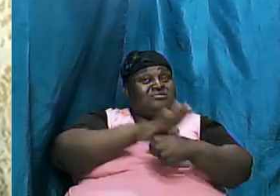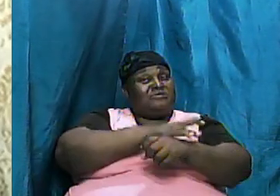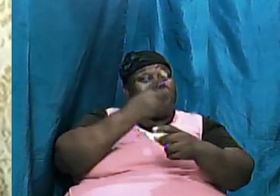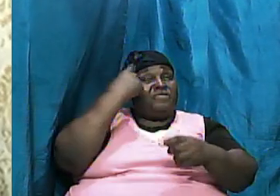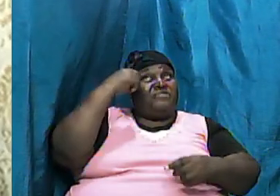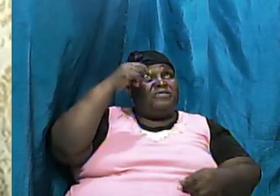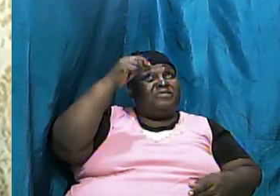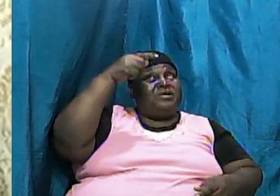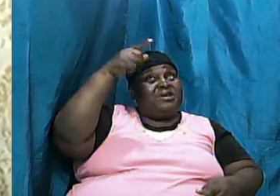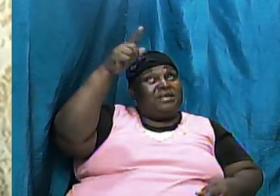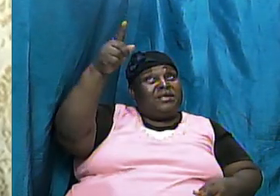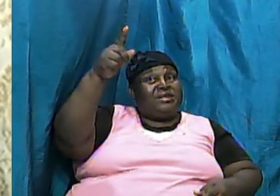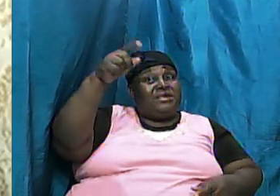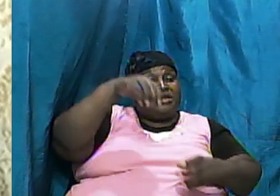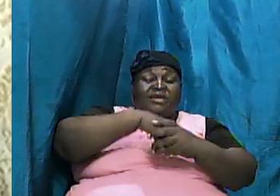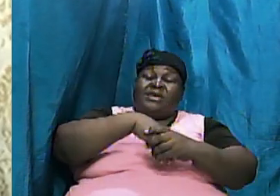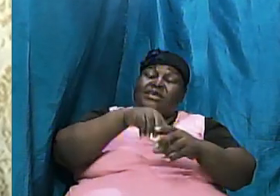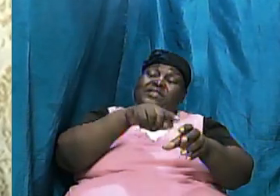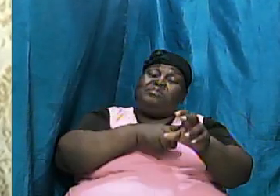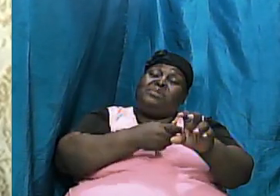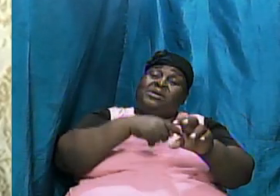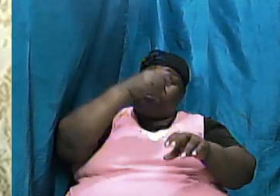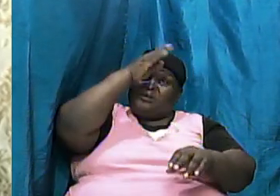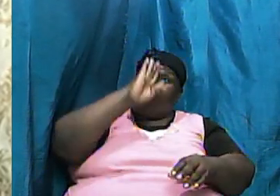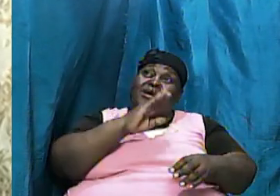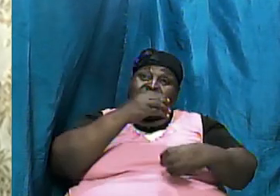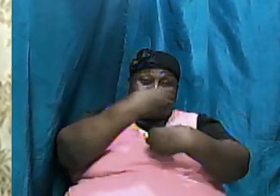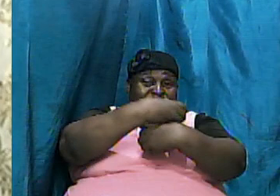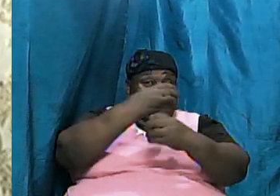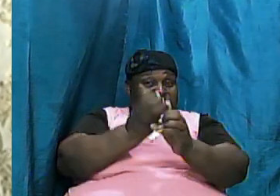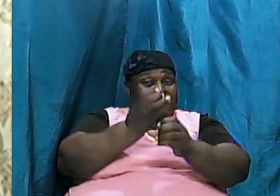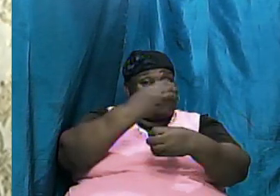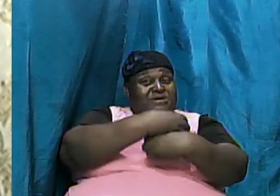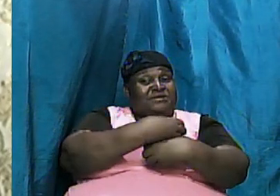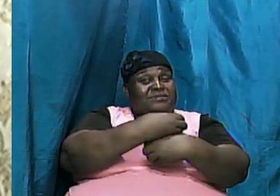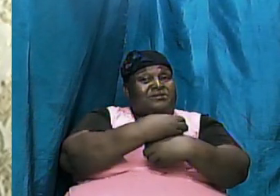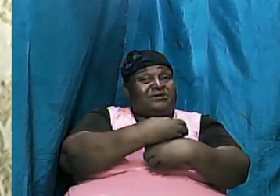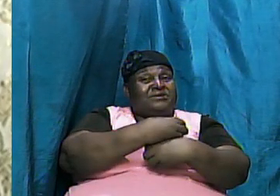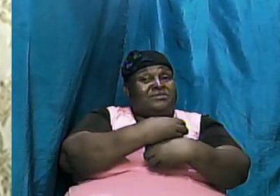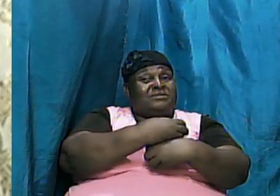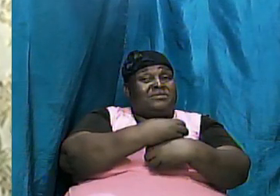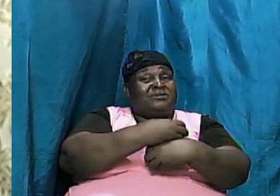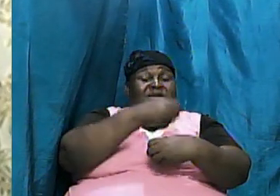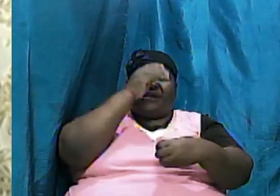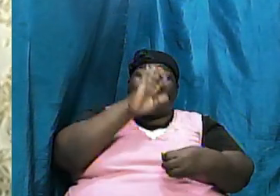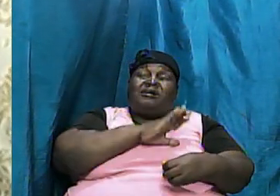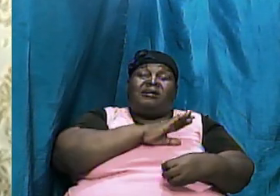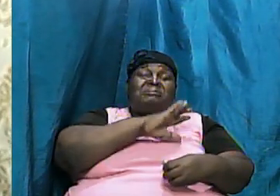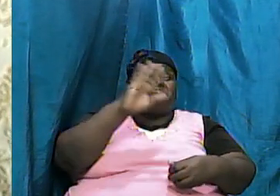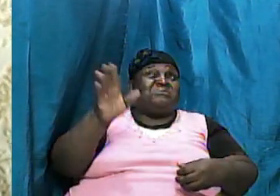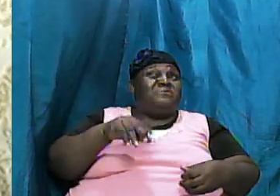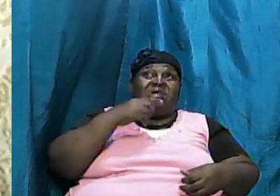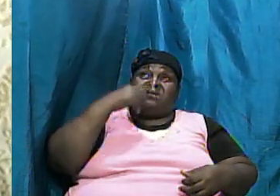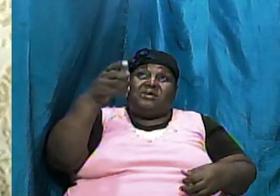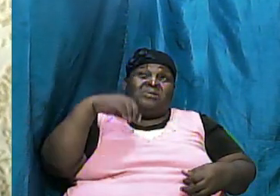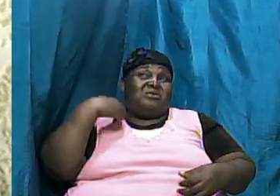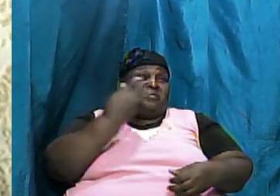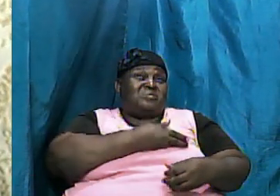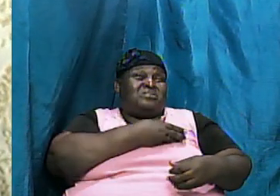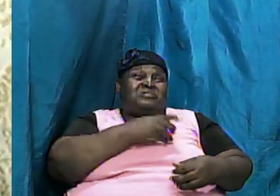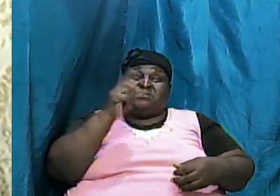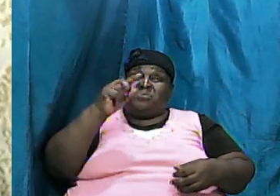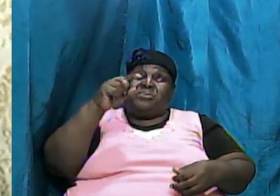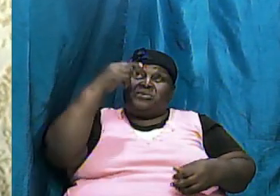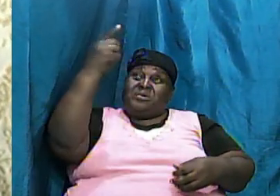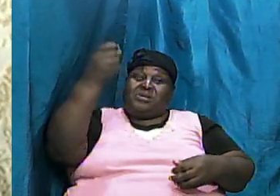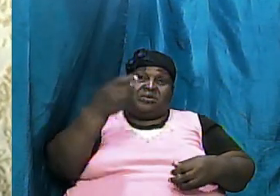in the beginning God created he didn't tell us where he came from he didn't tell us a whole lot